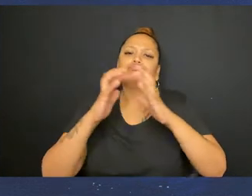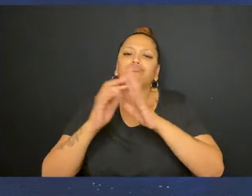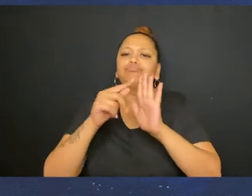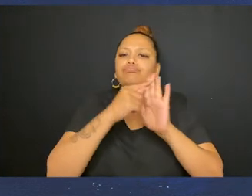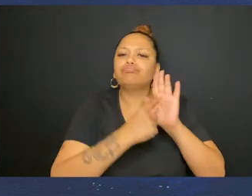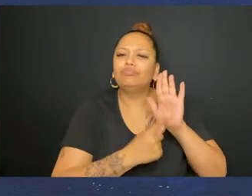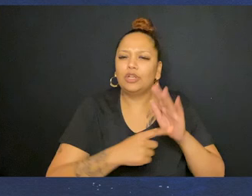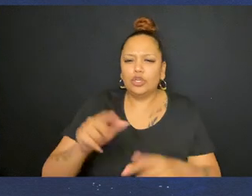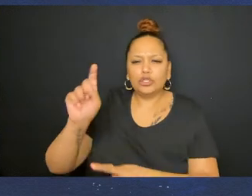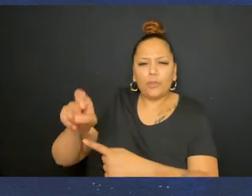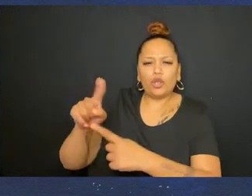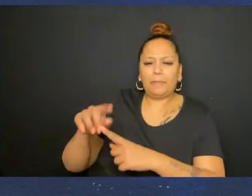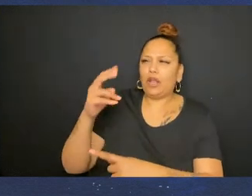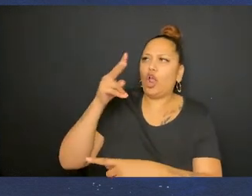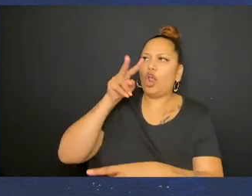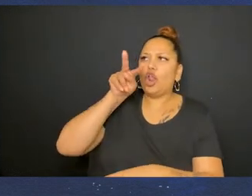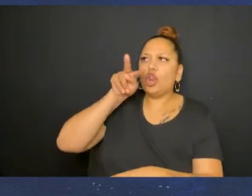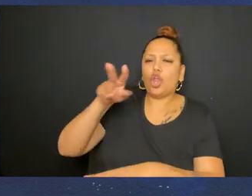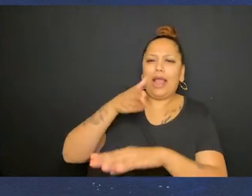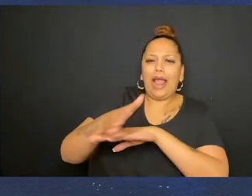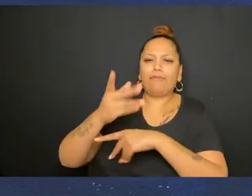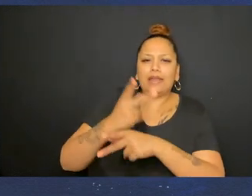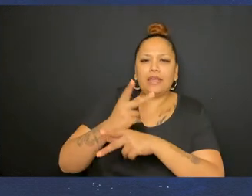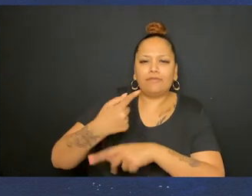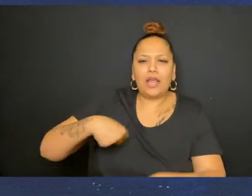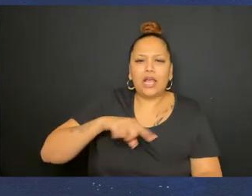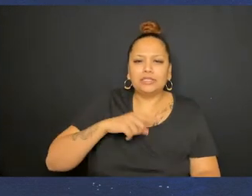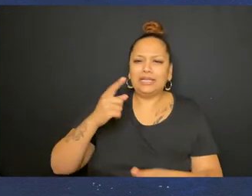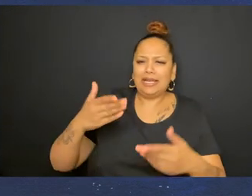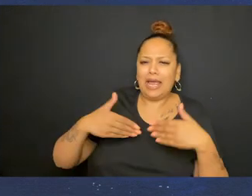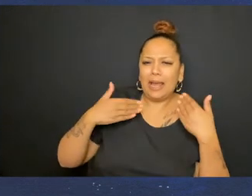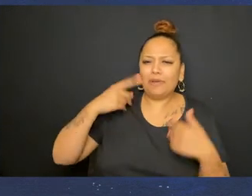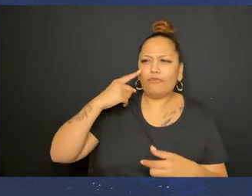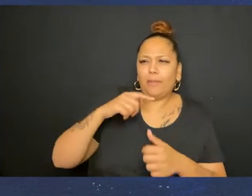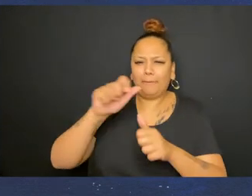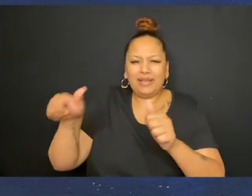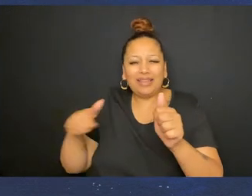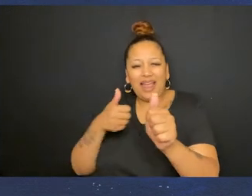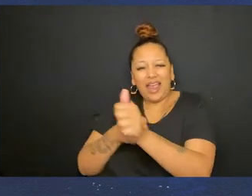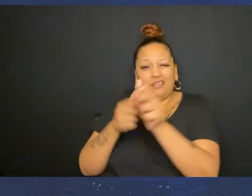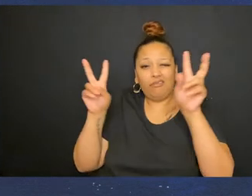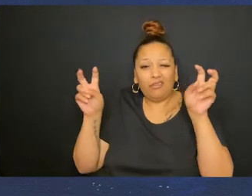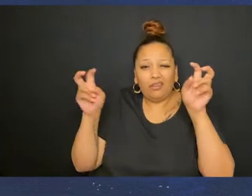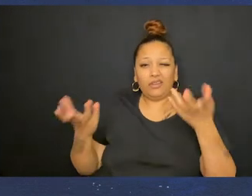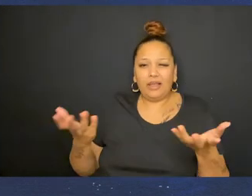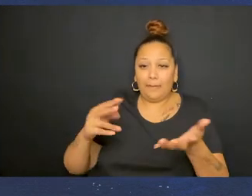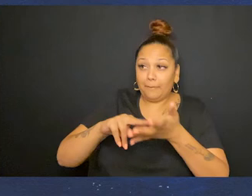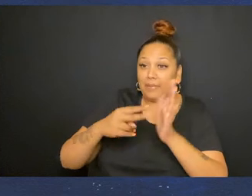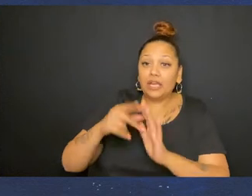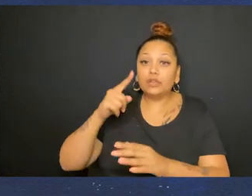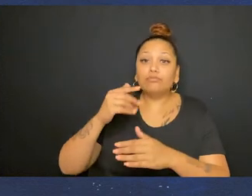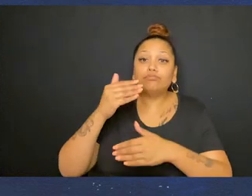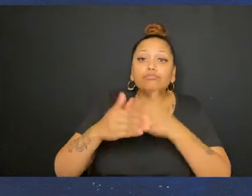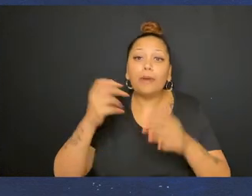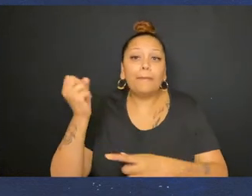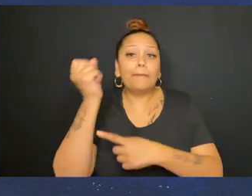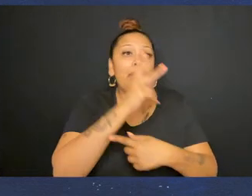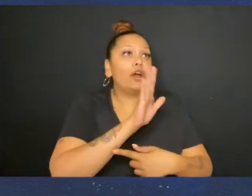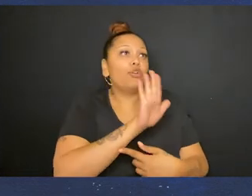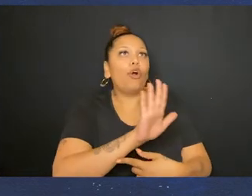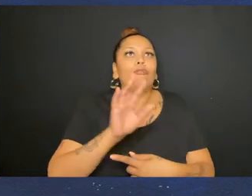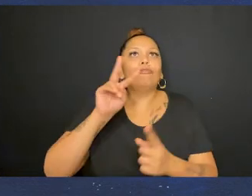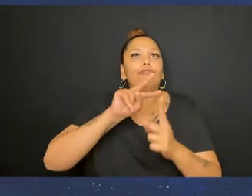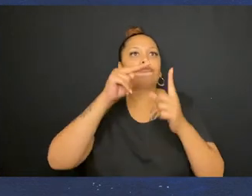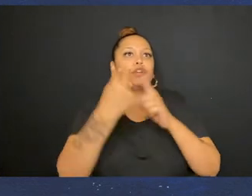ones who are supposed to be looking after us, really don't care. And they're happy for us to be left behind if it means that they get